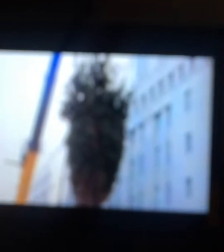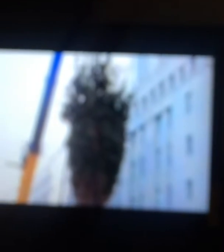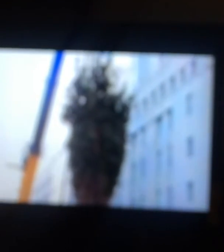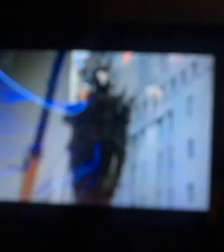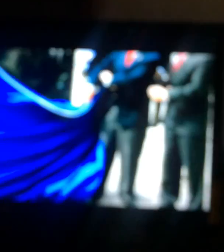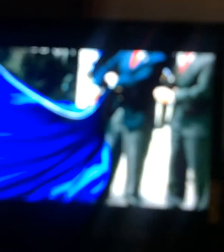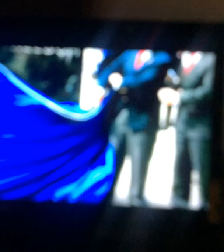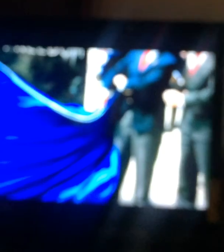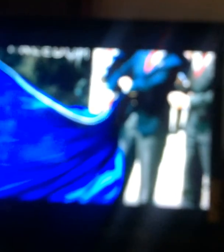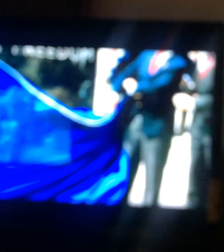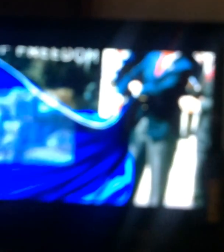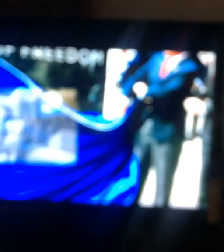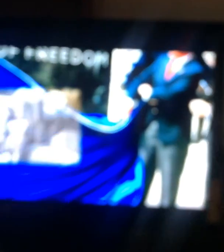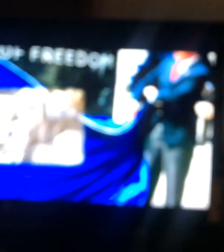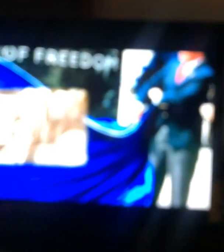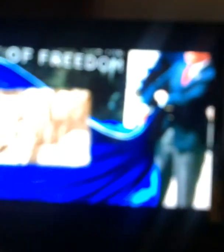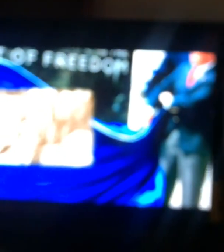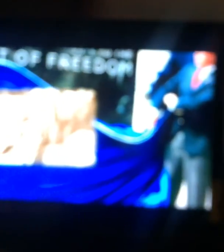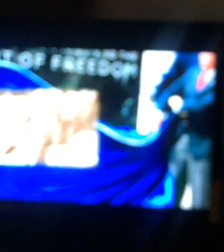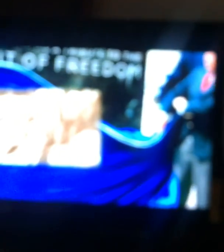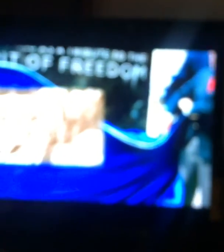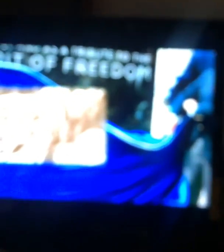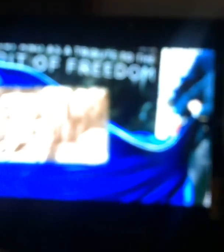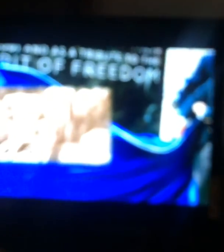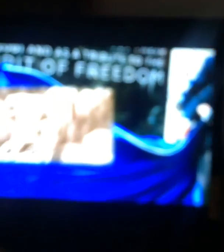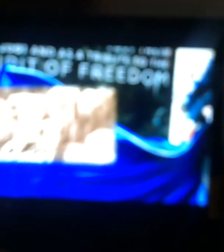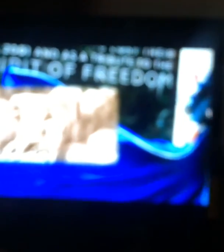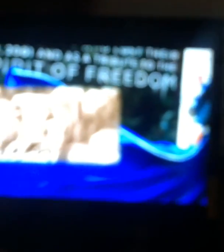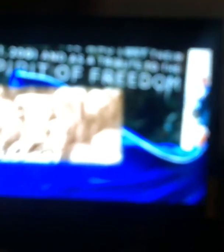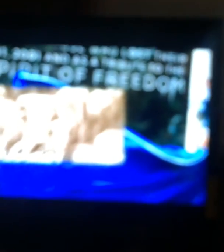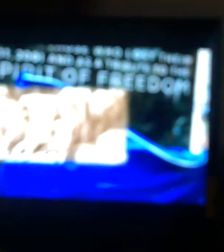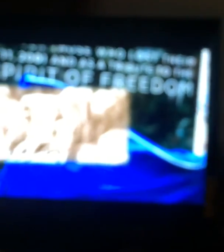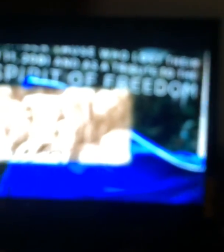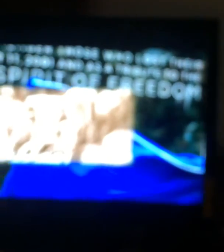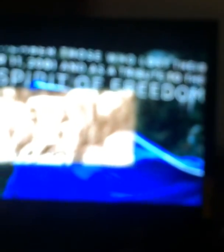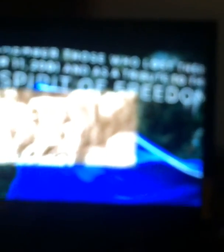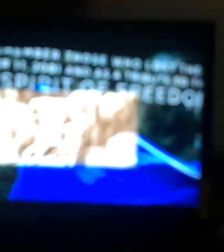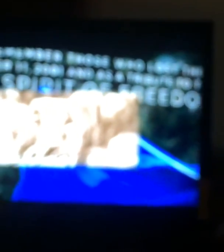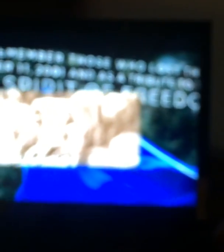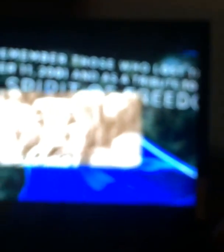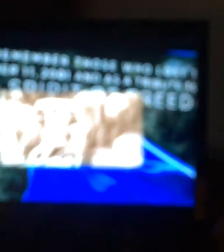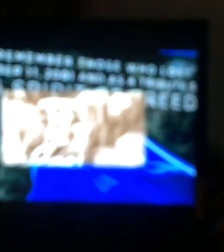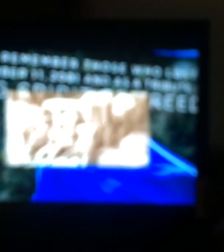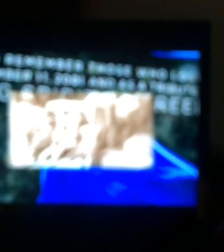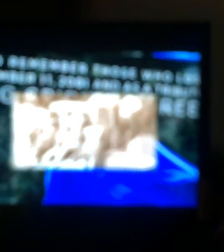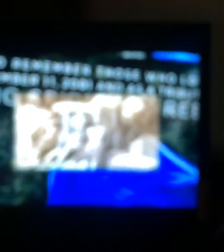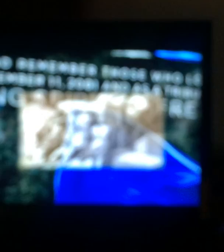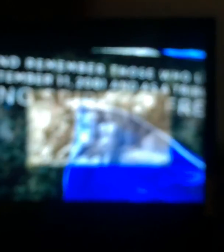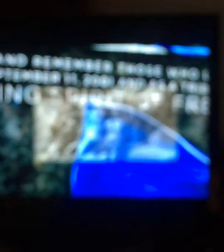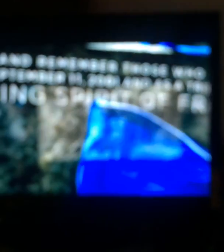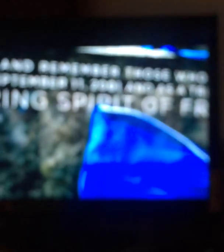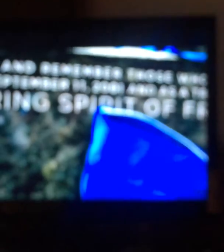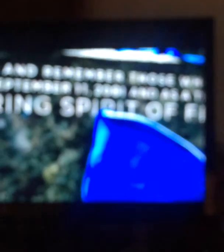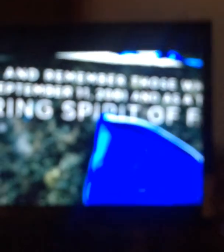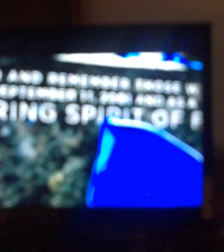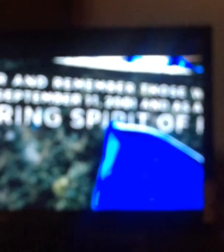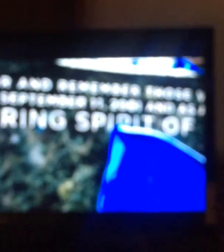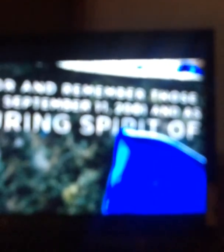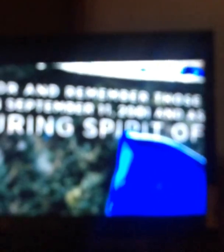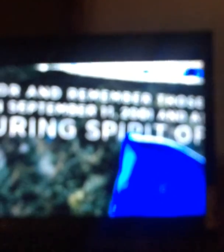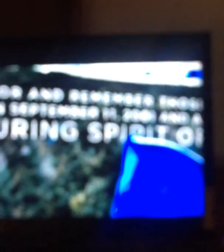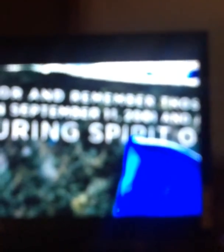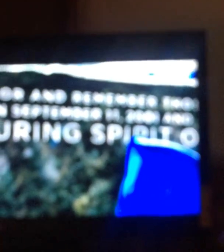it. He speaks of the stone of judgment, or the gazim stone, that it's going to go off, and it's going to happen